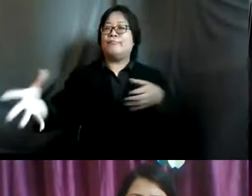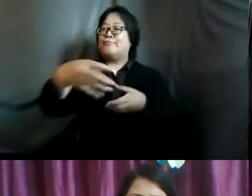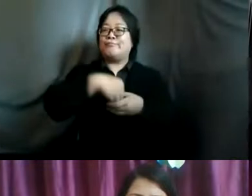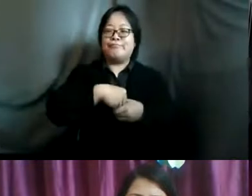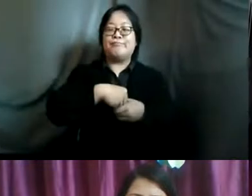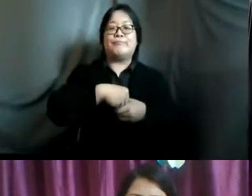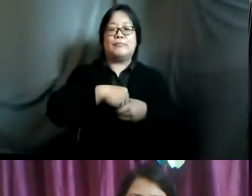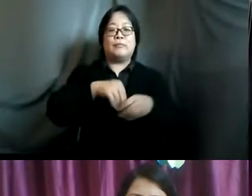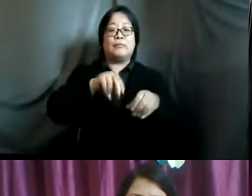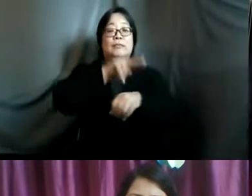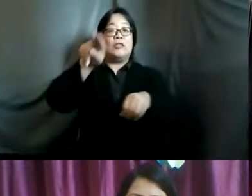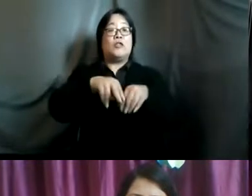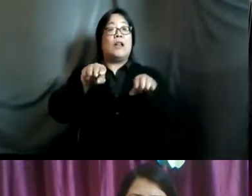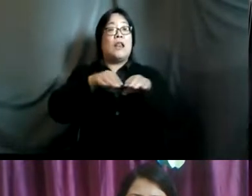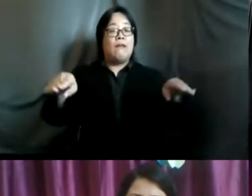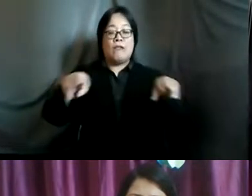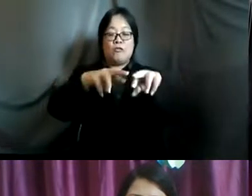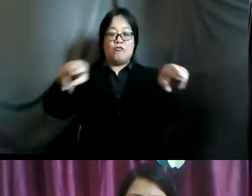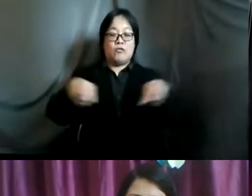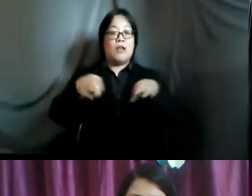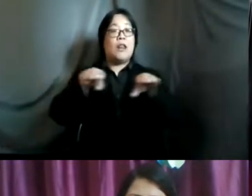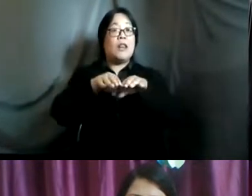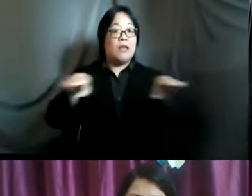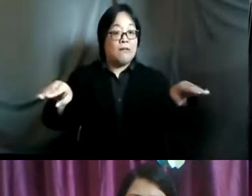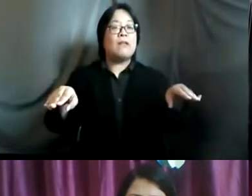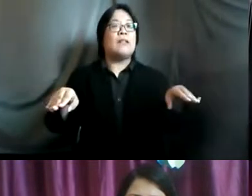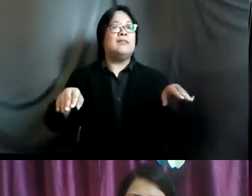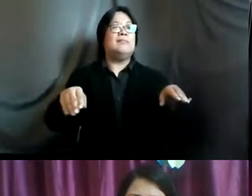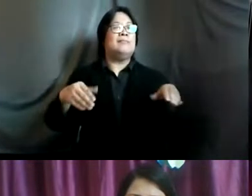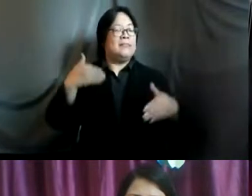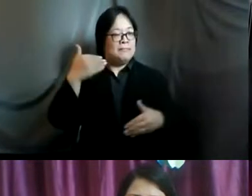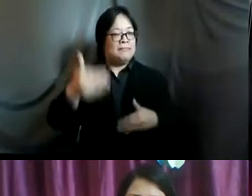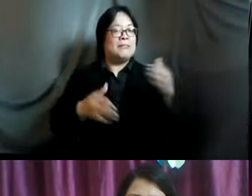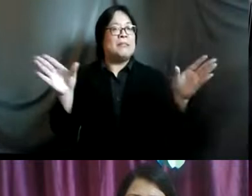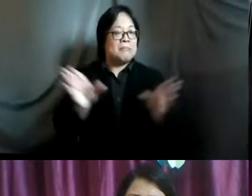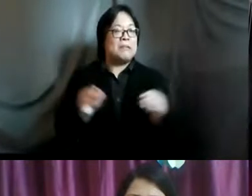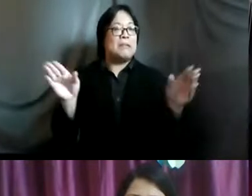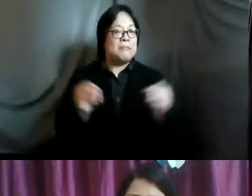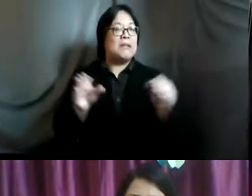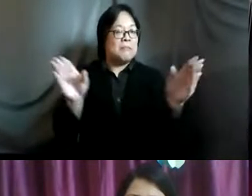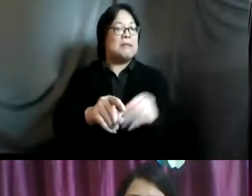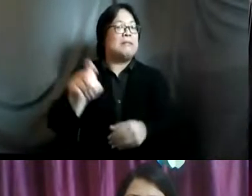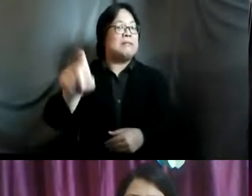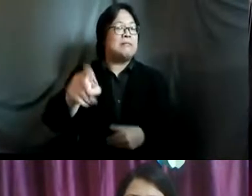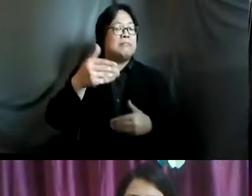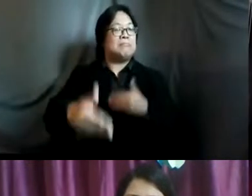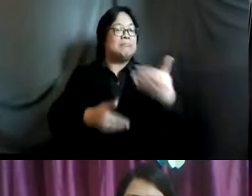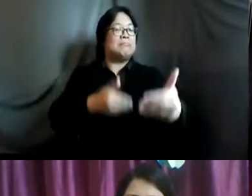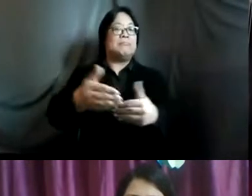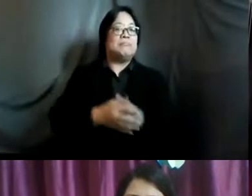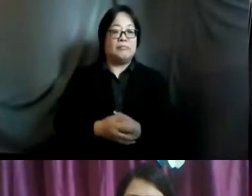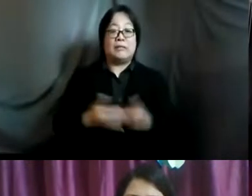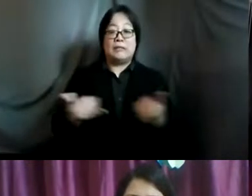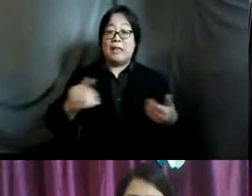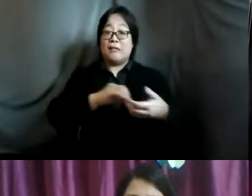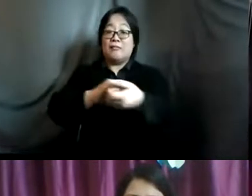national levels and regional levels on a regular basis and so linking to this question around alliance building i